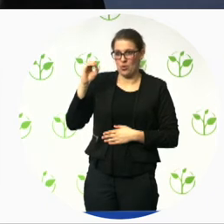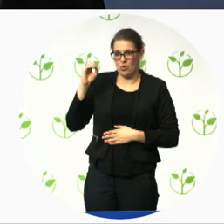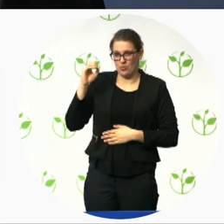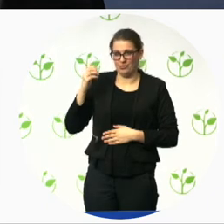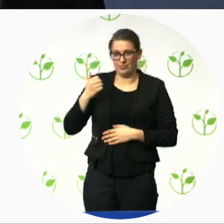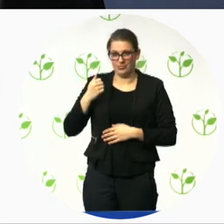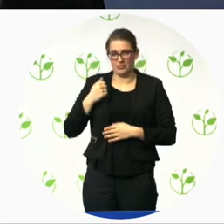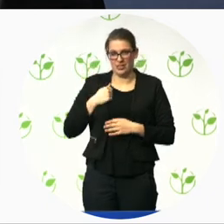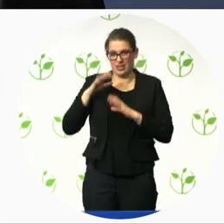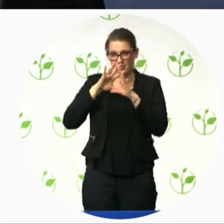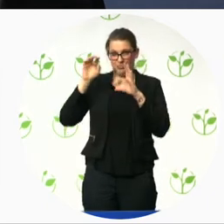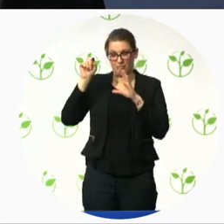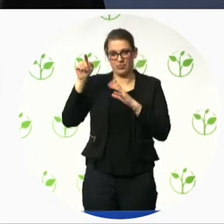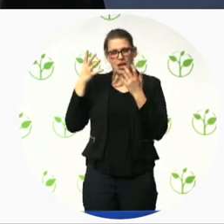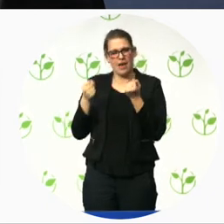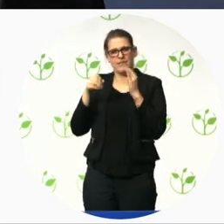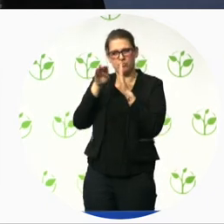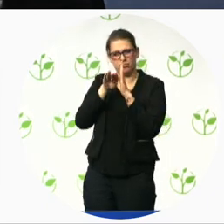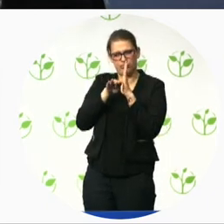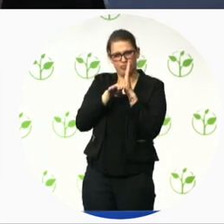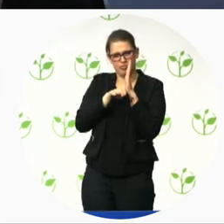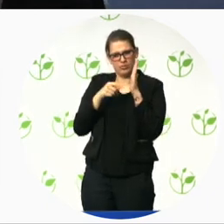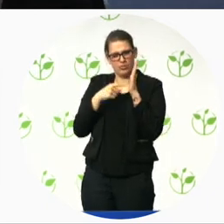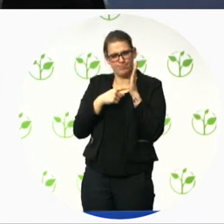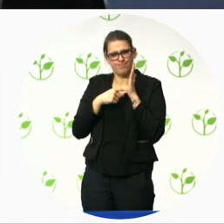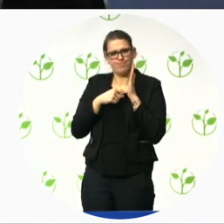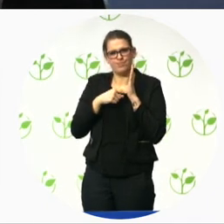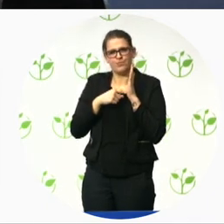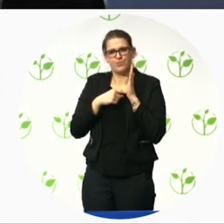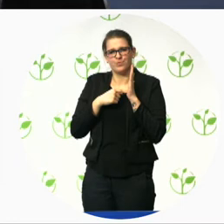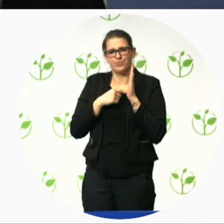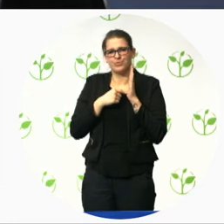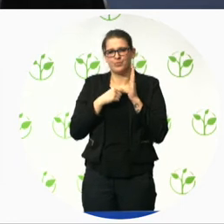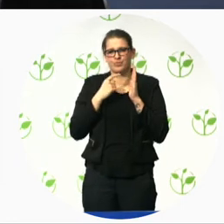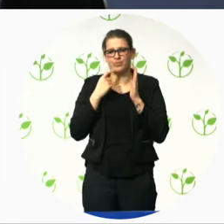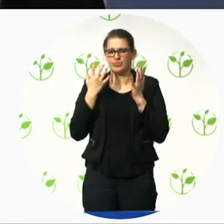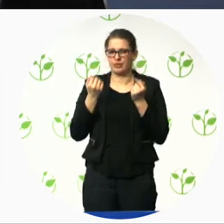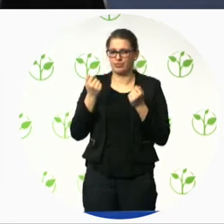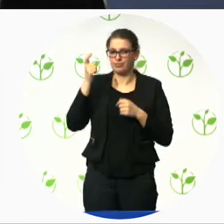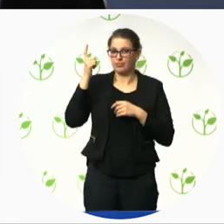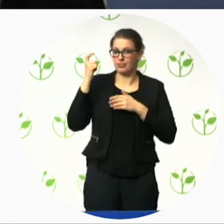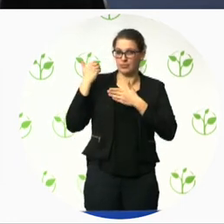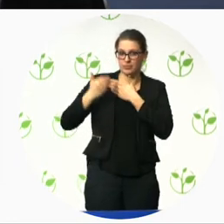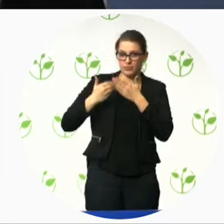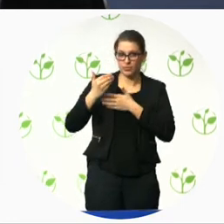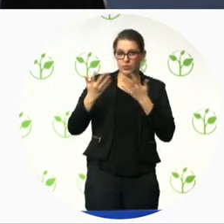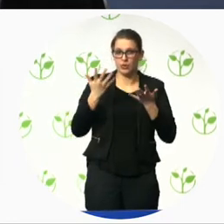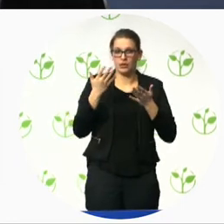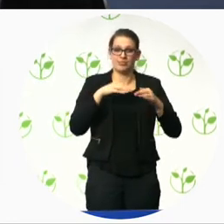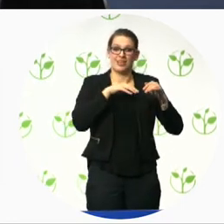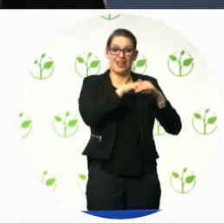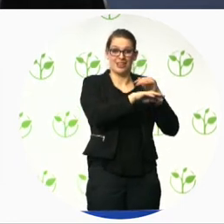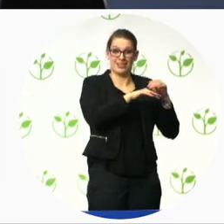they started with the customer accessibility standards for customer services and goods and then